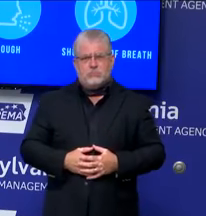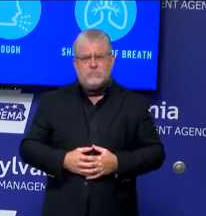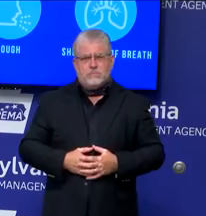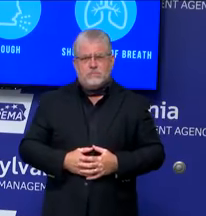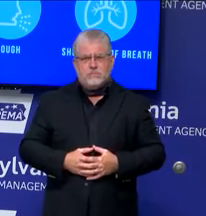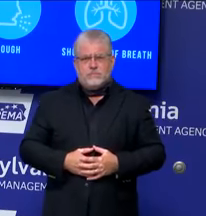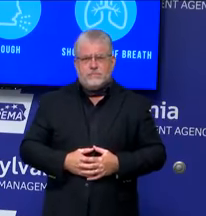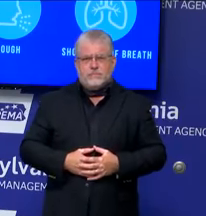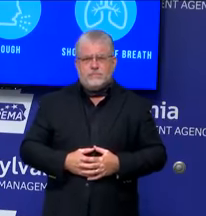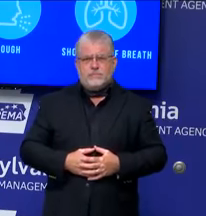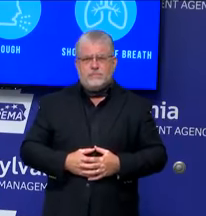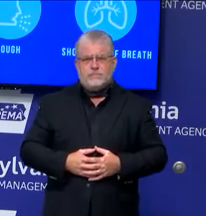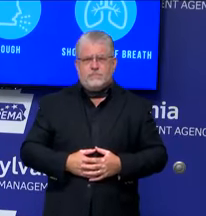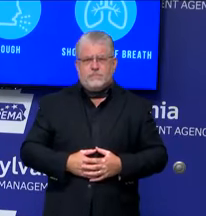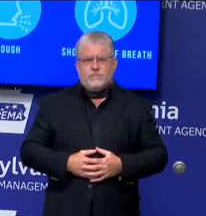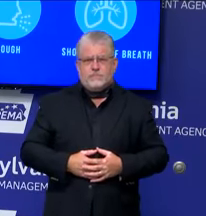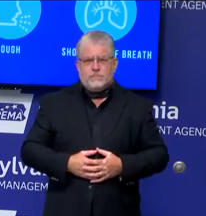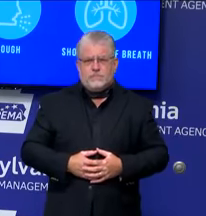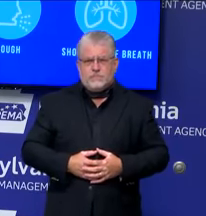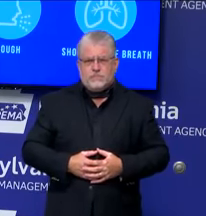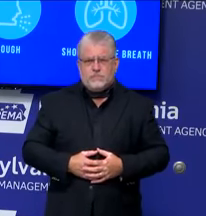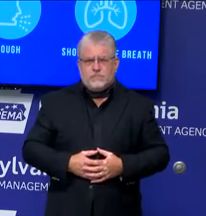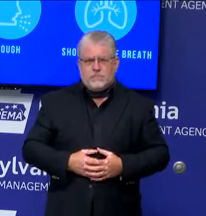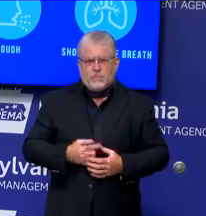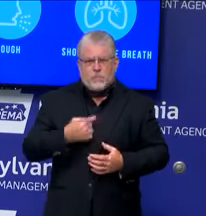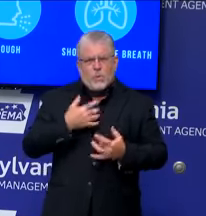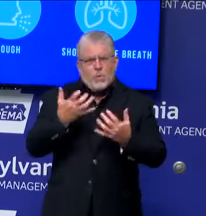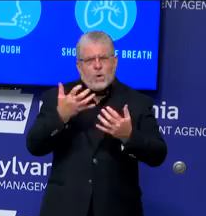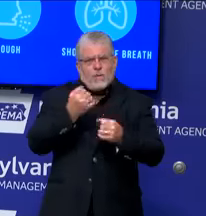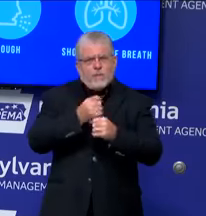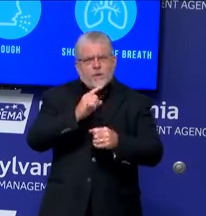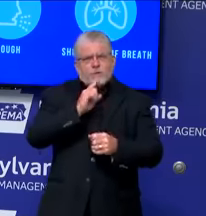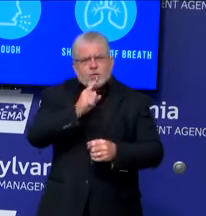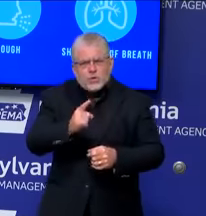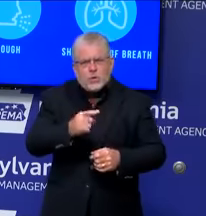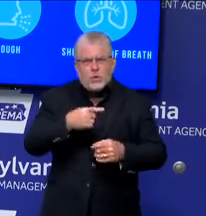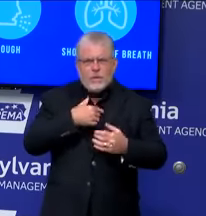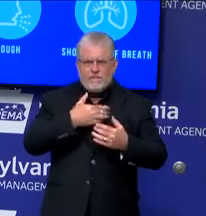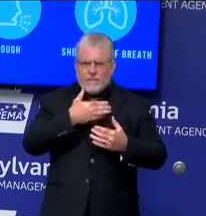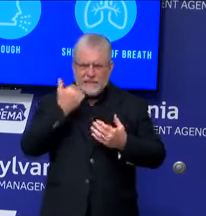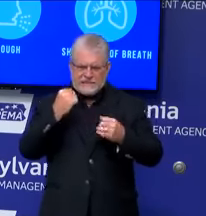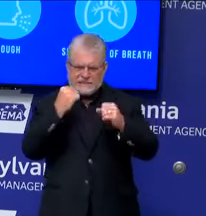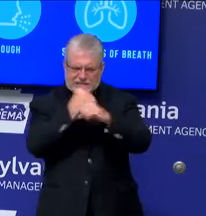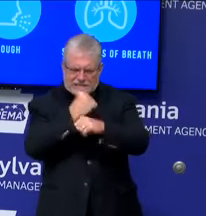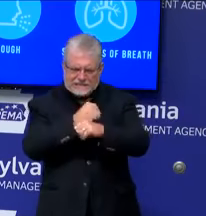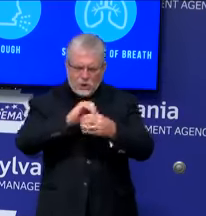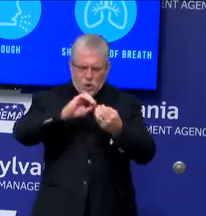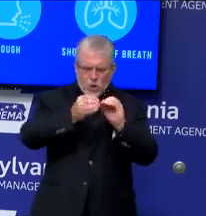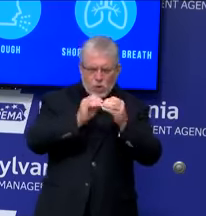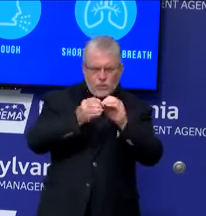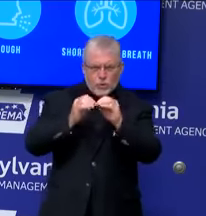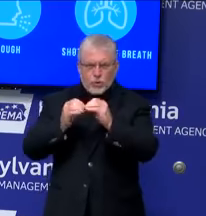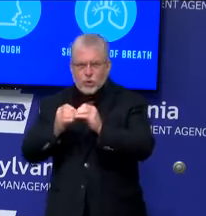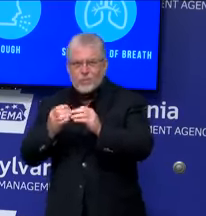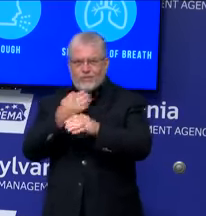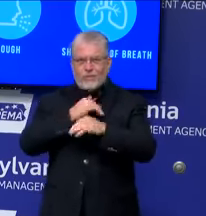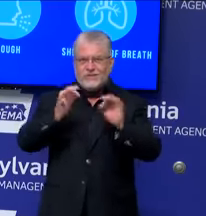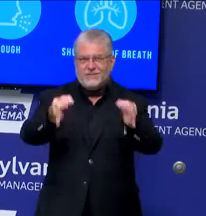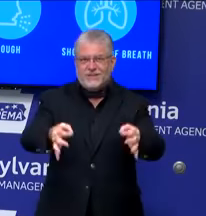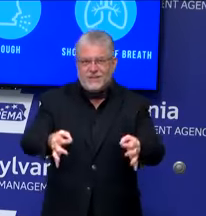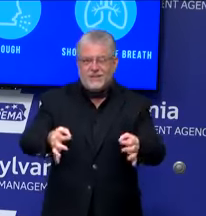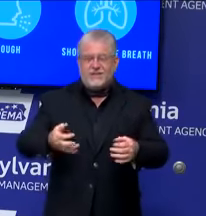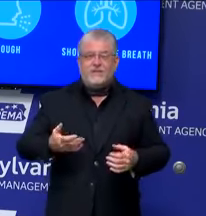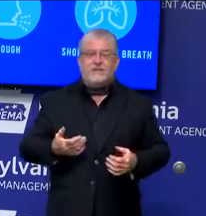have the best data before those decisions are made. The point I want to make, however, is the best way